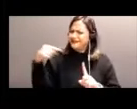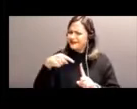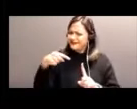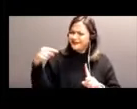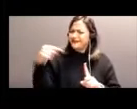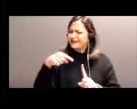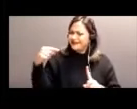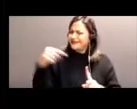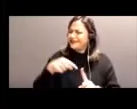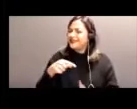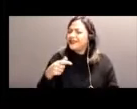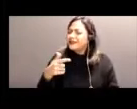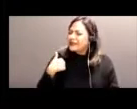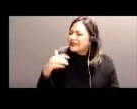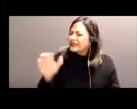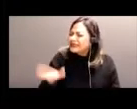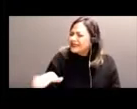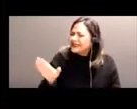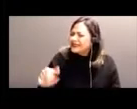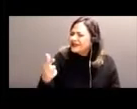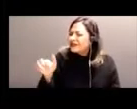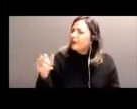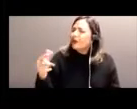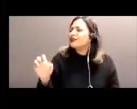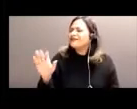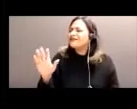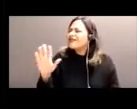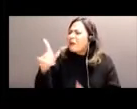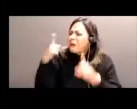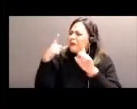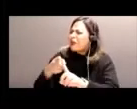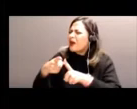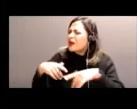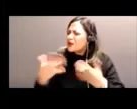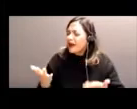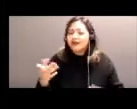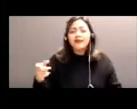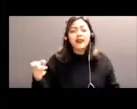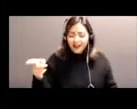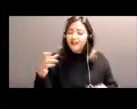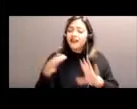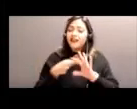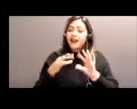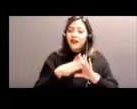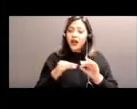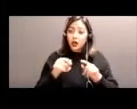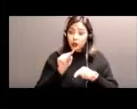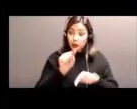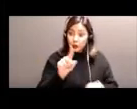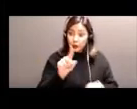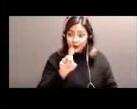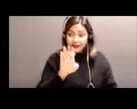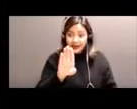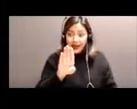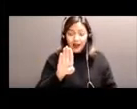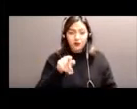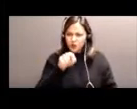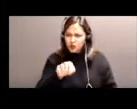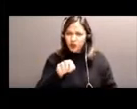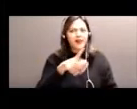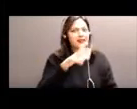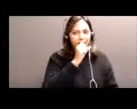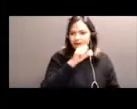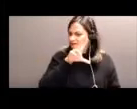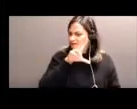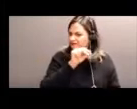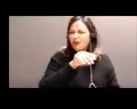George, what is it? What is it that you're talking about a carrot? He said, because you're not a carrot, you're a broccoli. I said, a broccoli? Why am